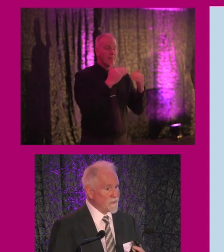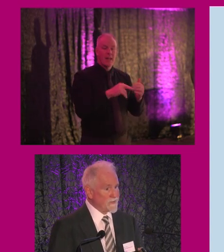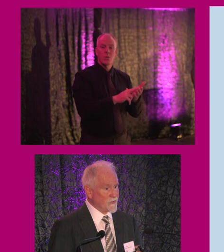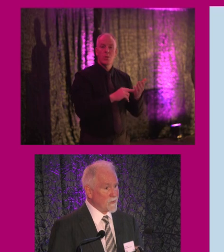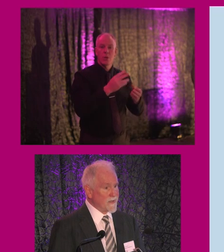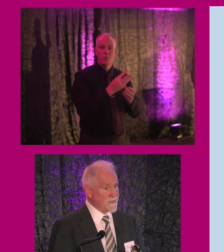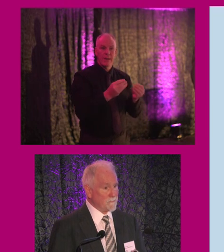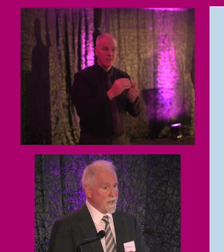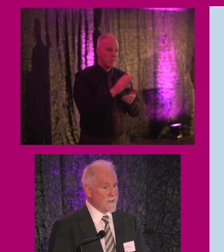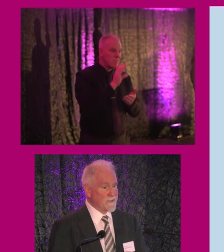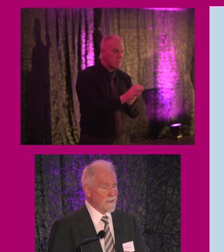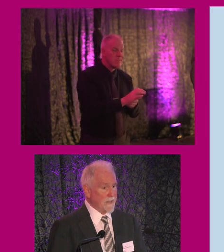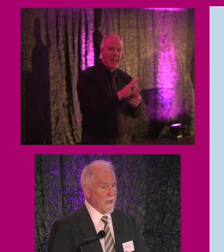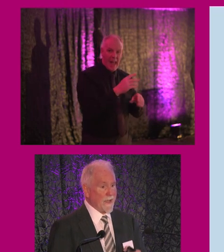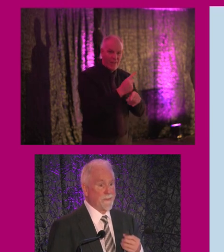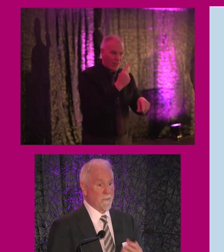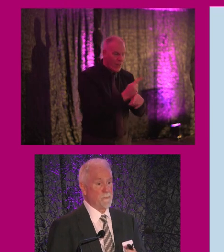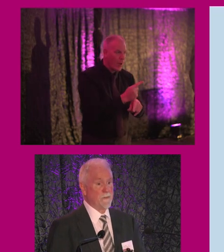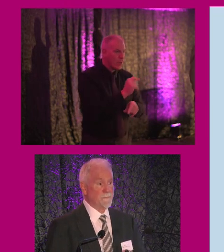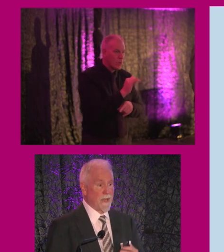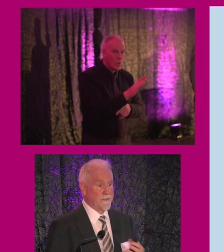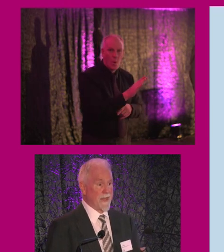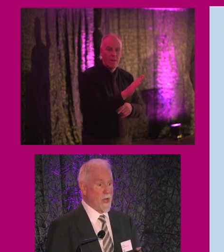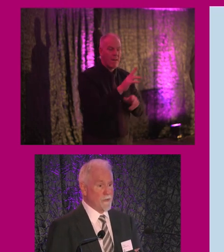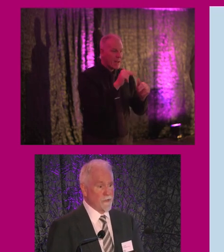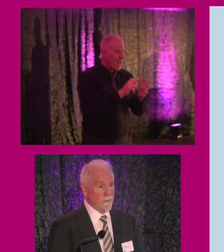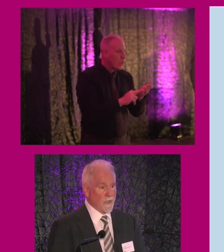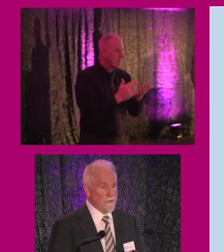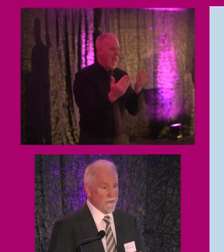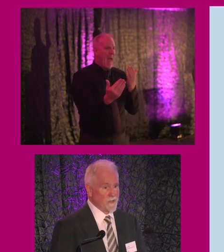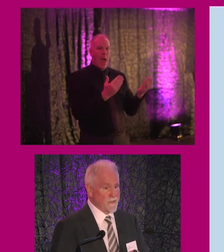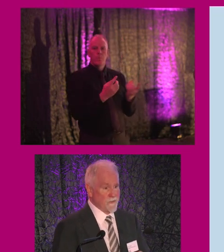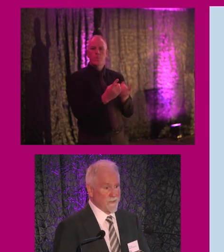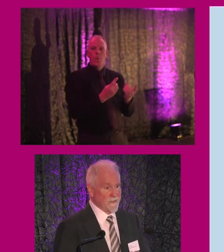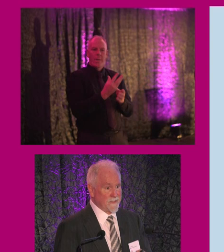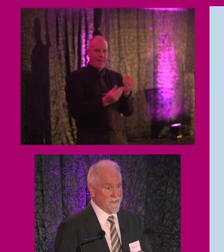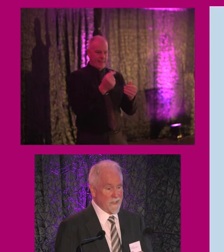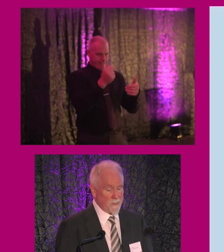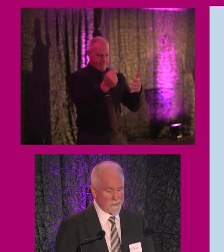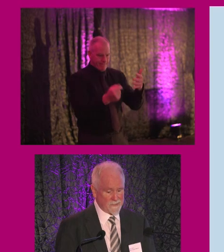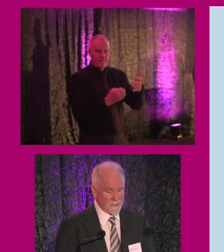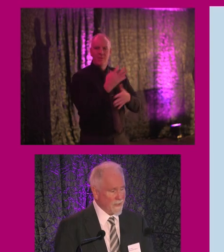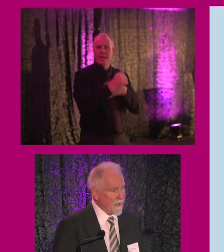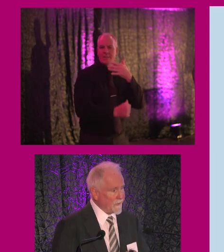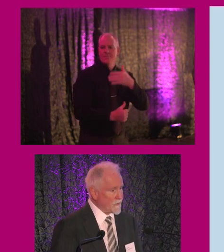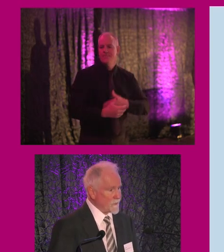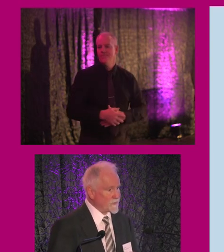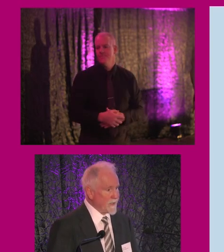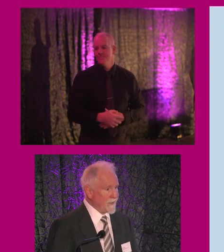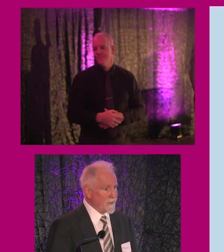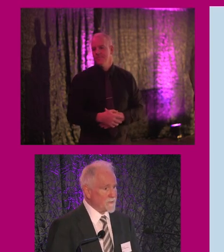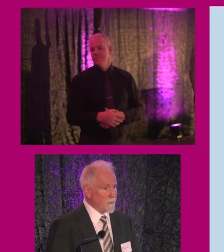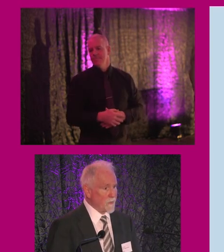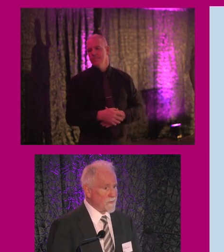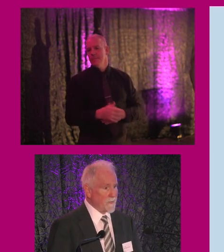resources, toolkits in place that people, the how to, how do you actually do this on a daily basis? And of course,